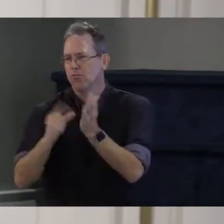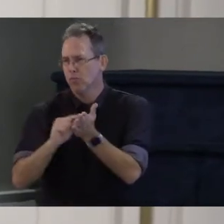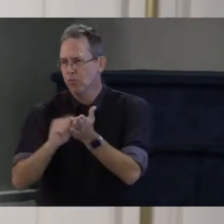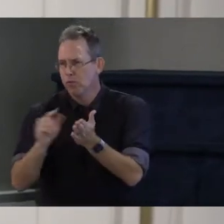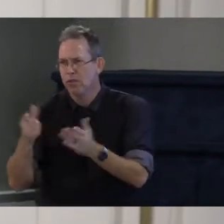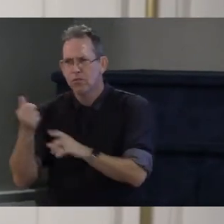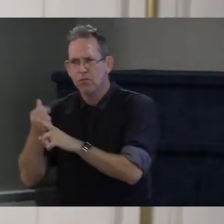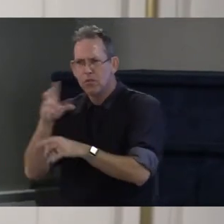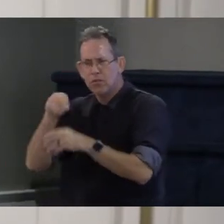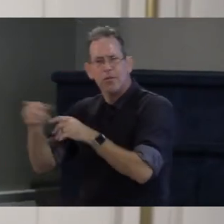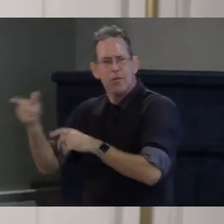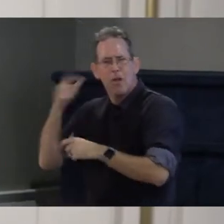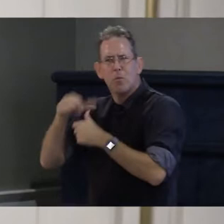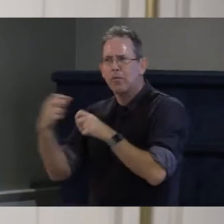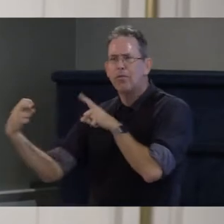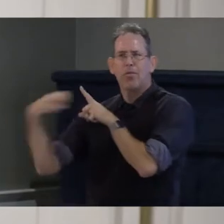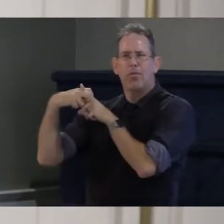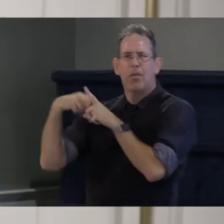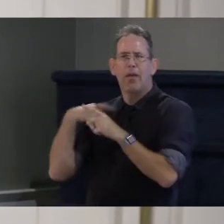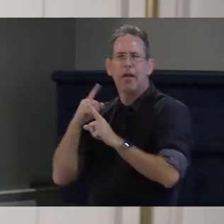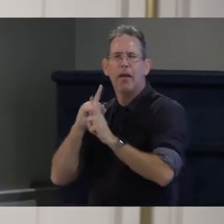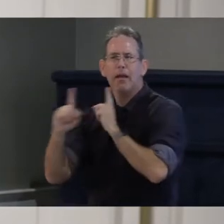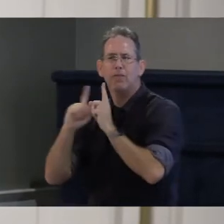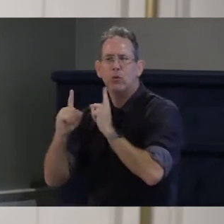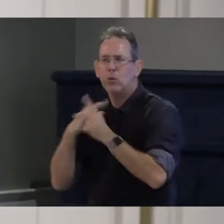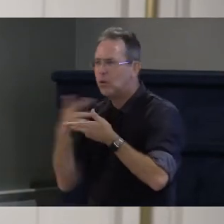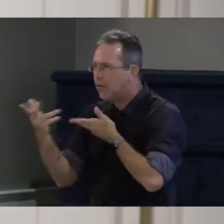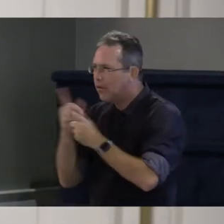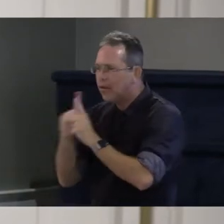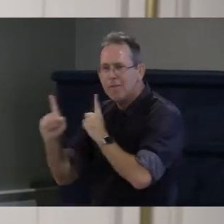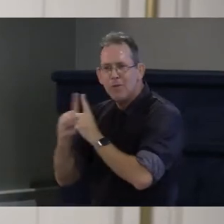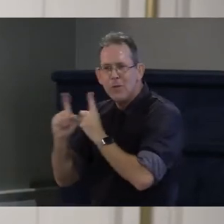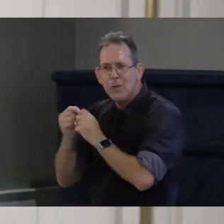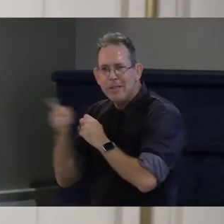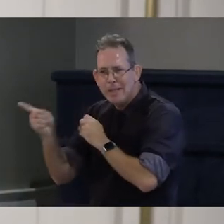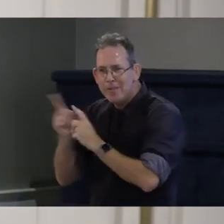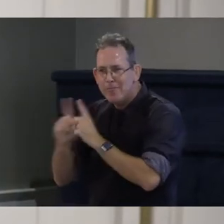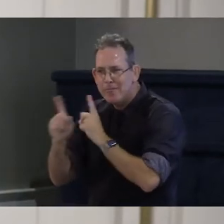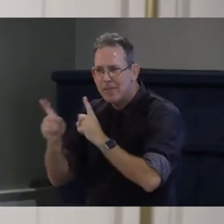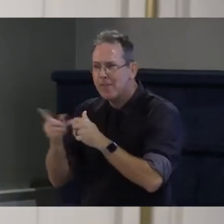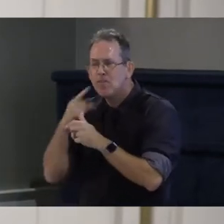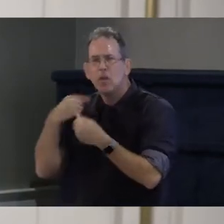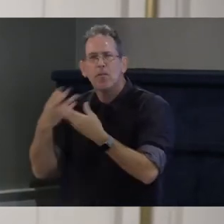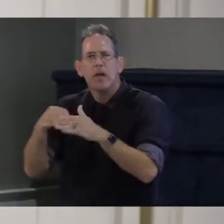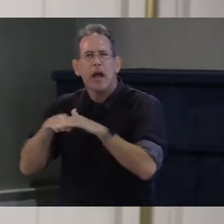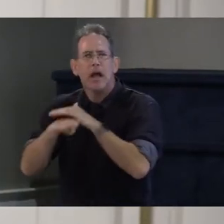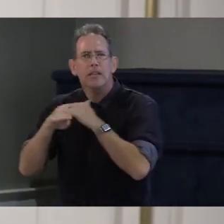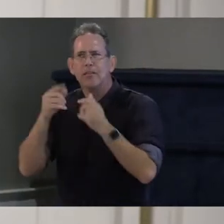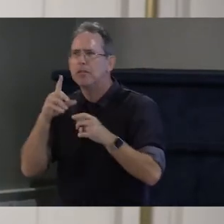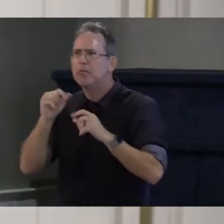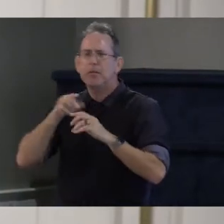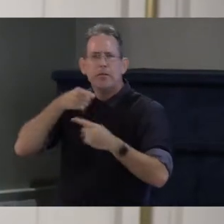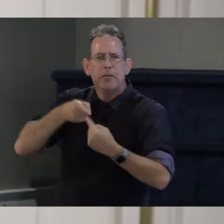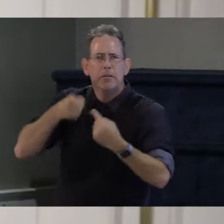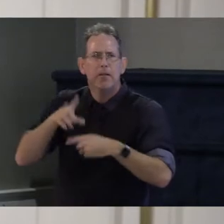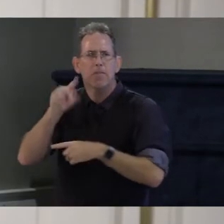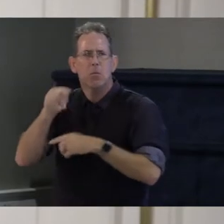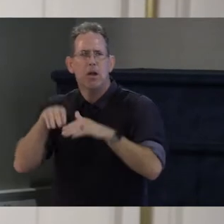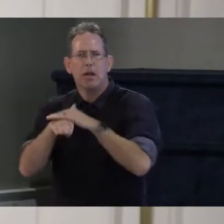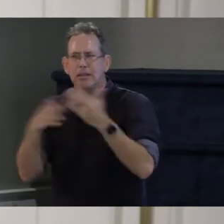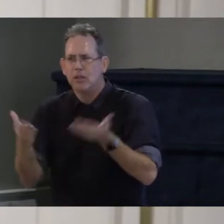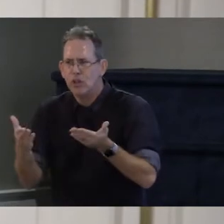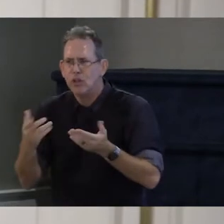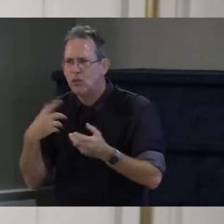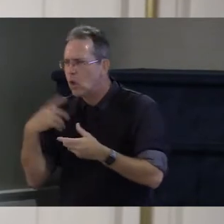drawing attention to businesses that weren't accessible he had always taken great care to ensure the voices of people with disabilities are